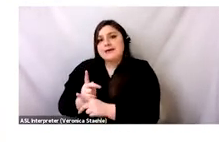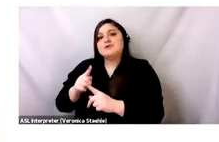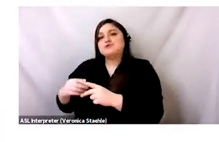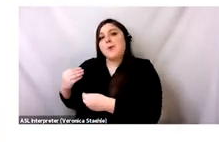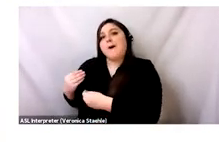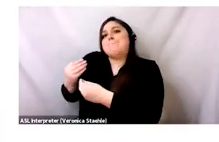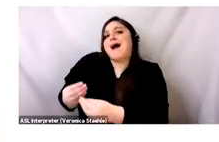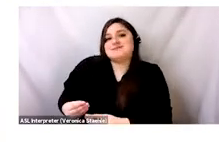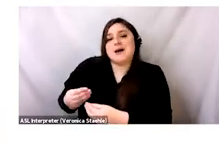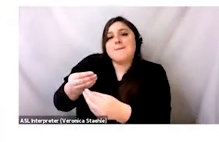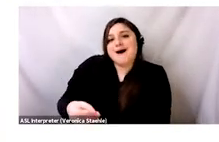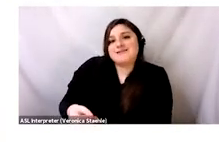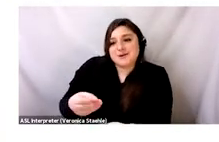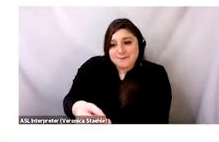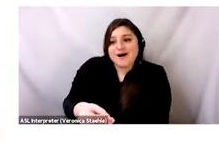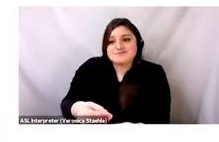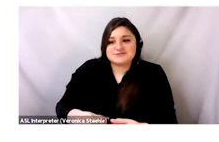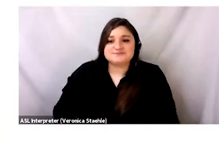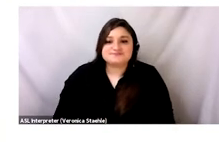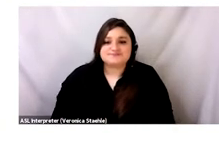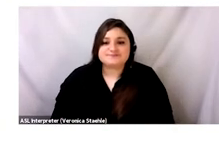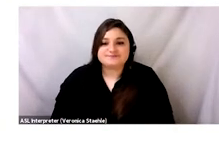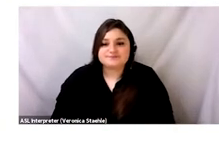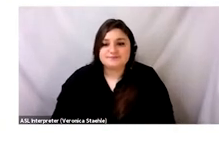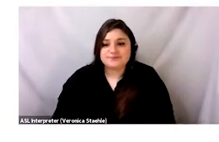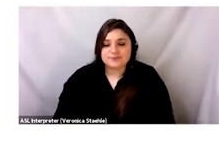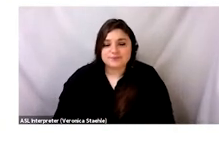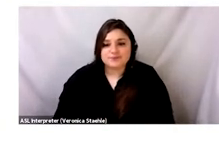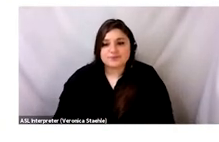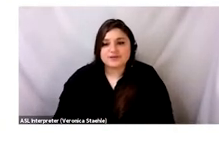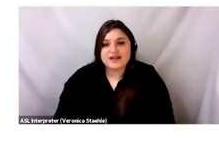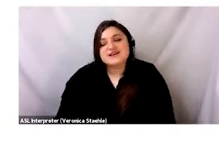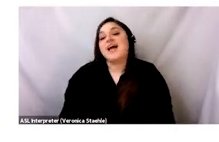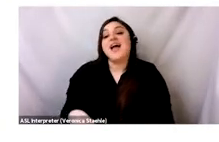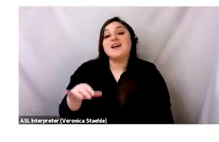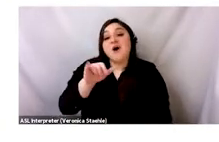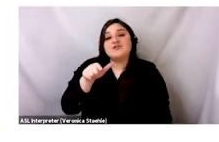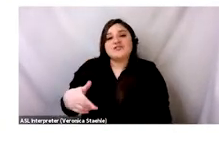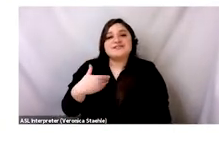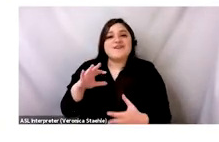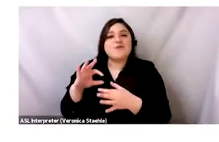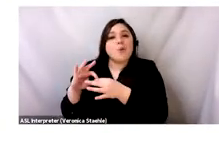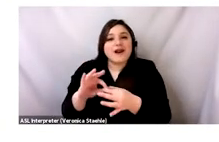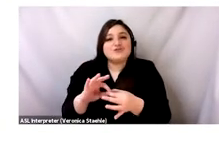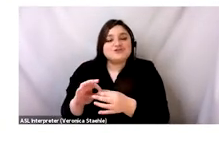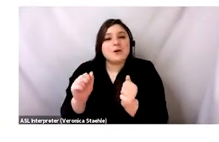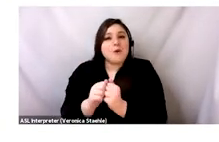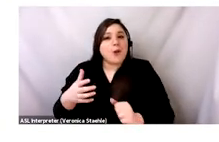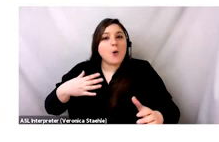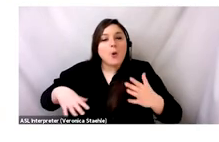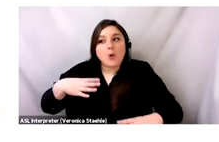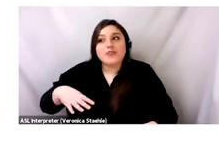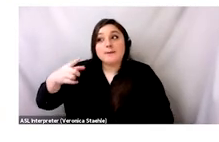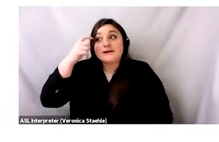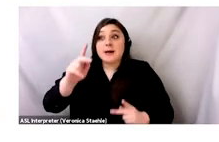is there. And then there isn't this idea, because most clothes are tailor-made and custom-made, there's also this